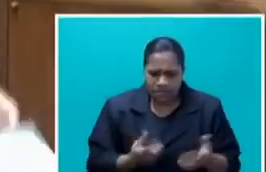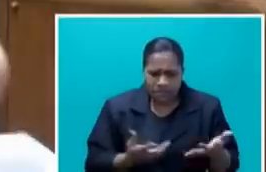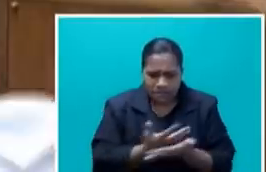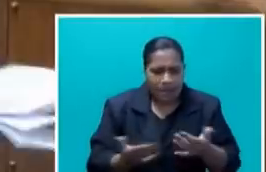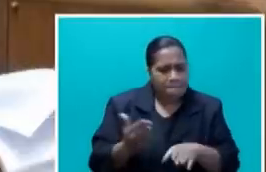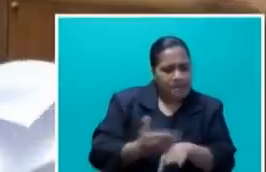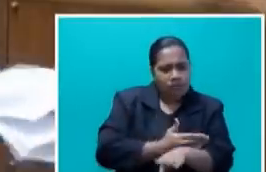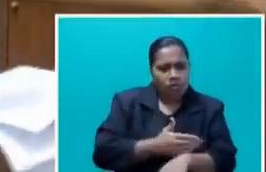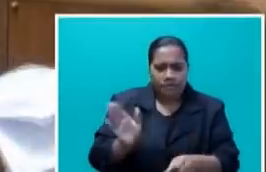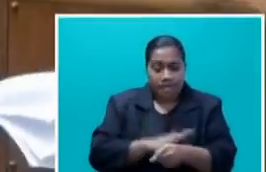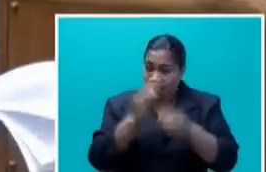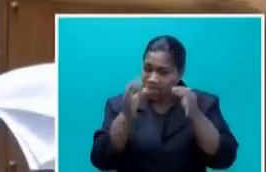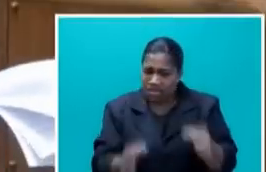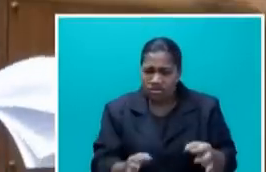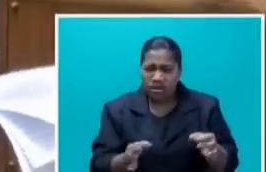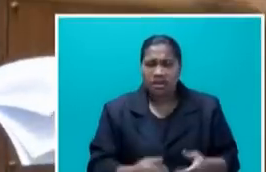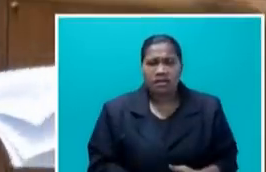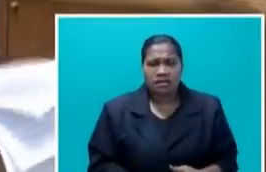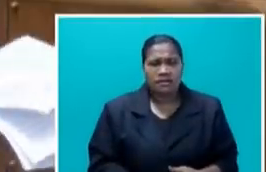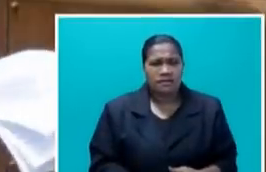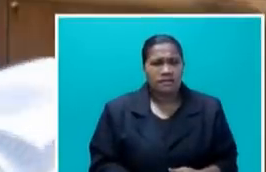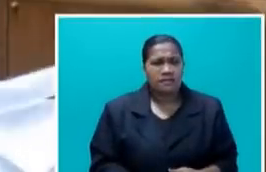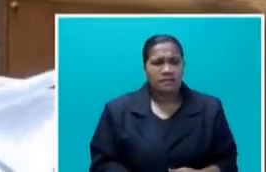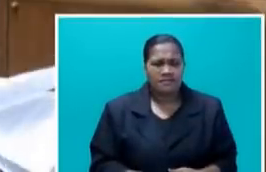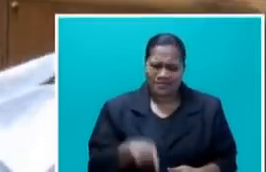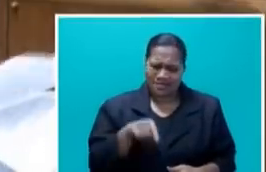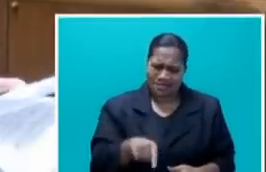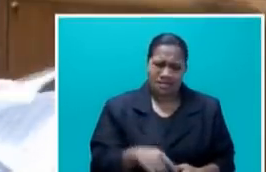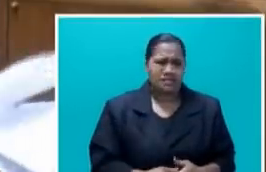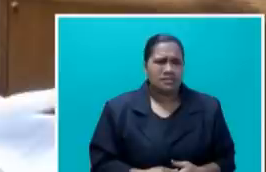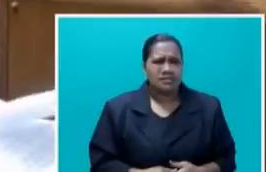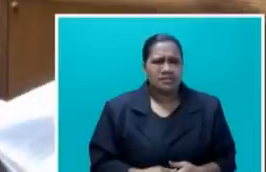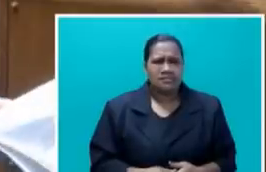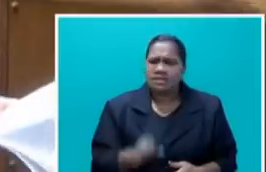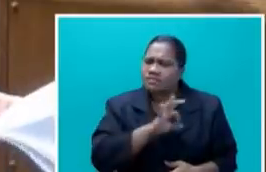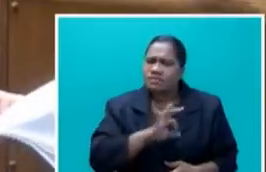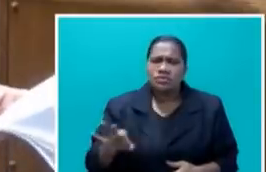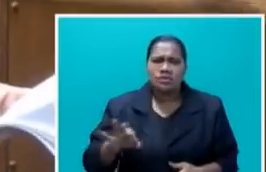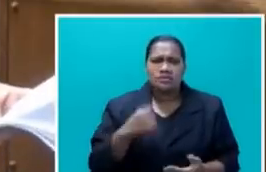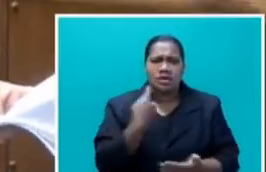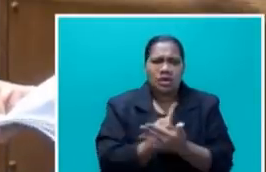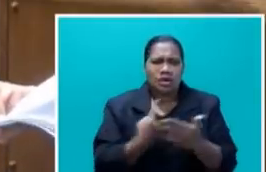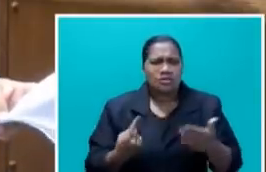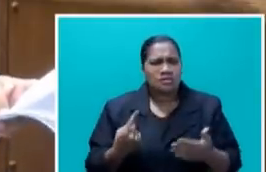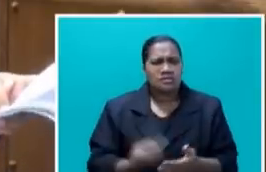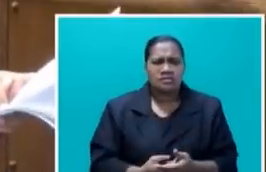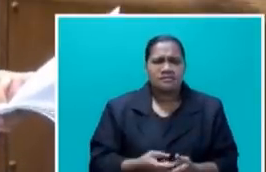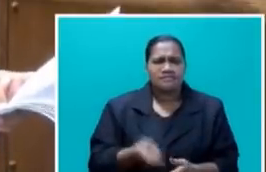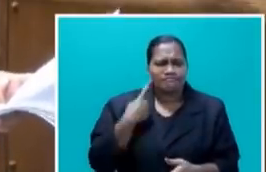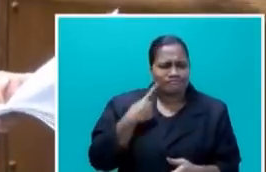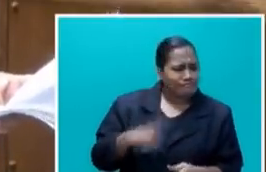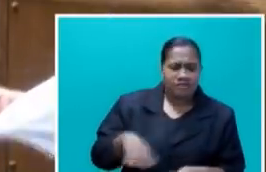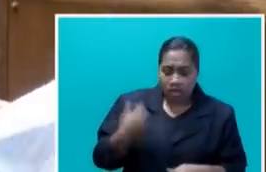are made? Mr. Speaker, this is not only ignorance, but they are questioning the